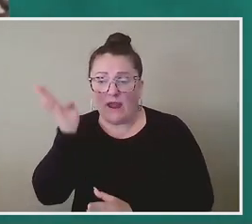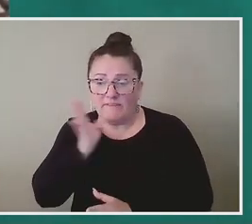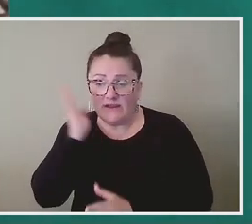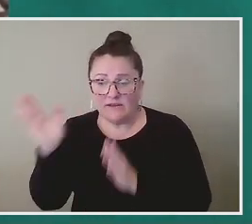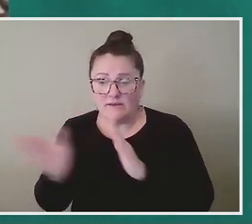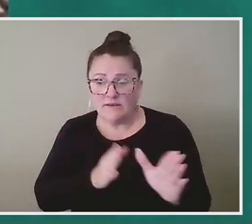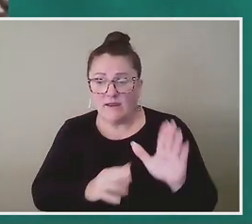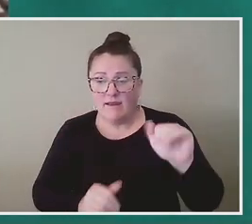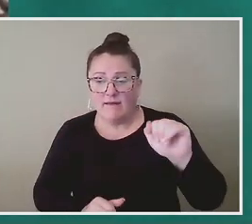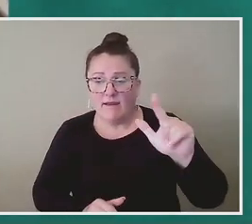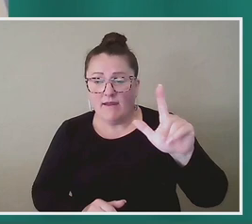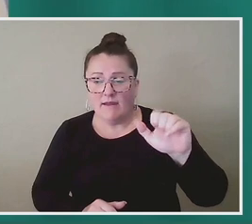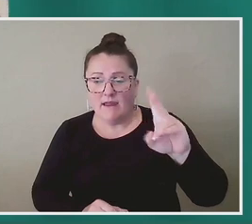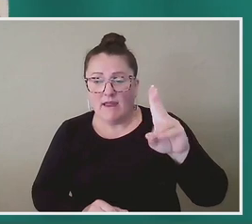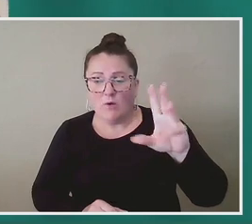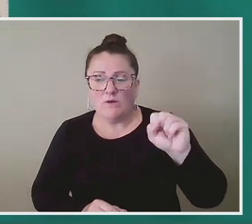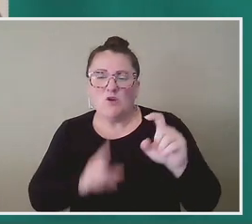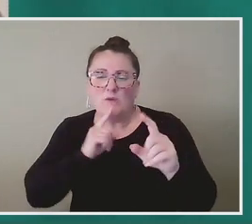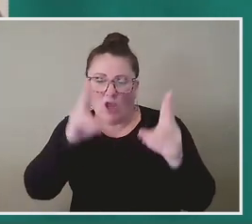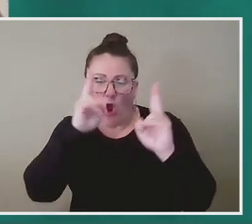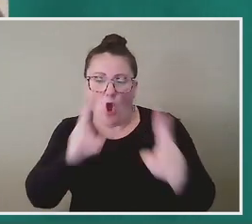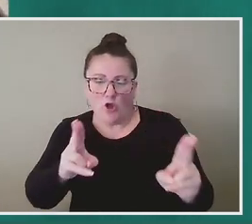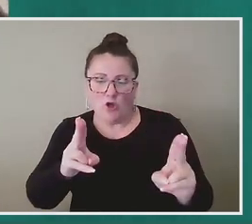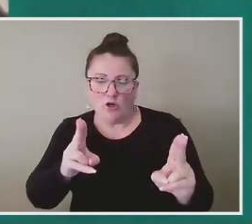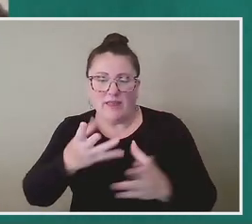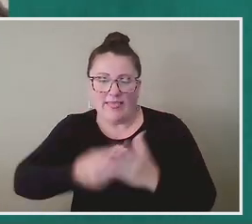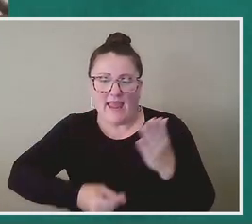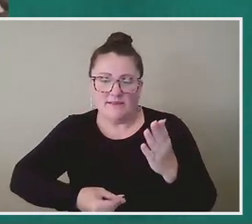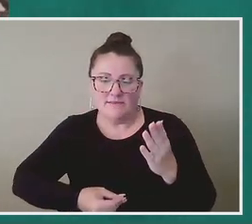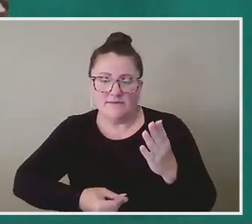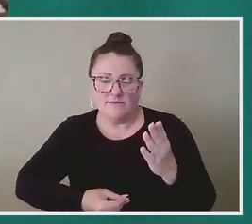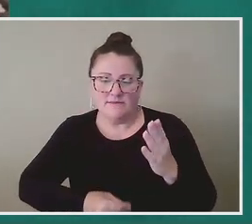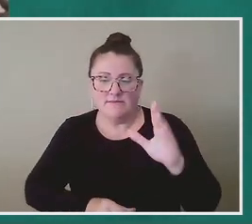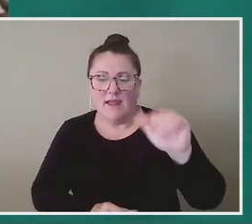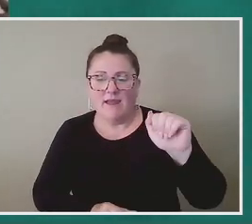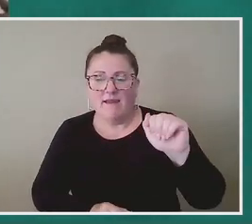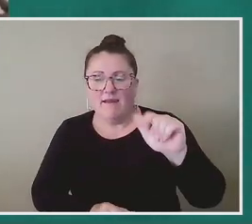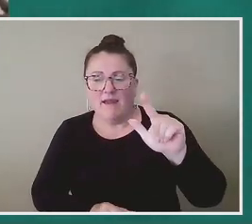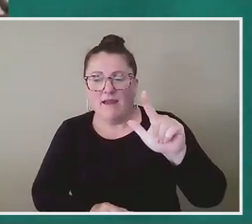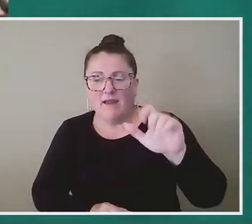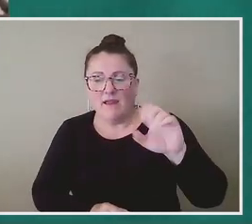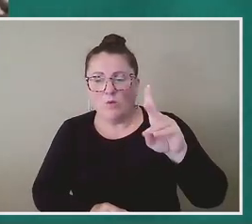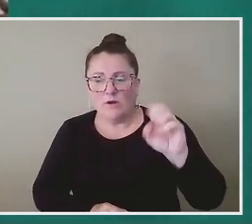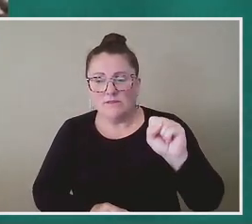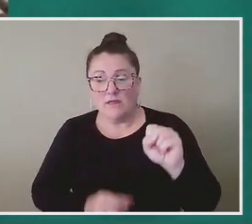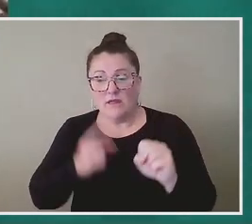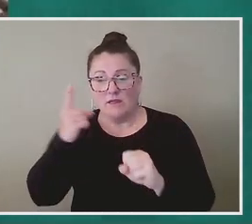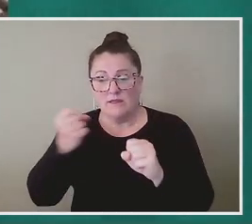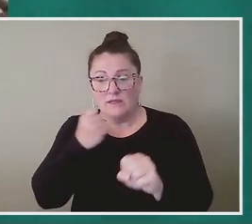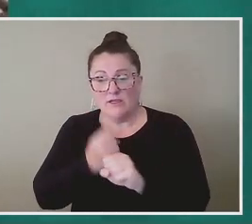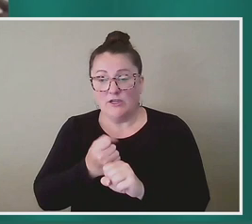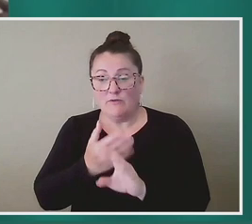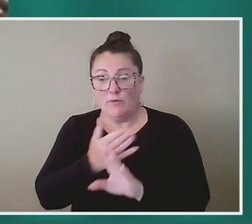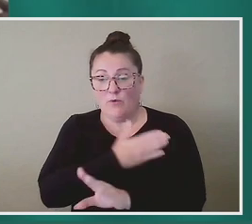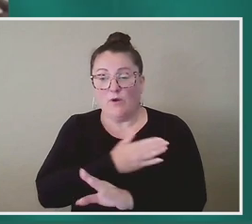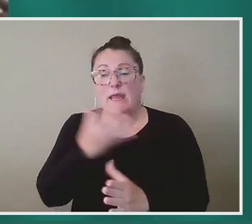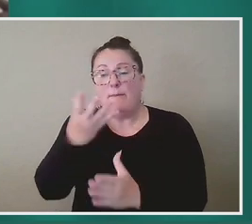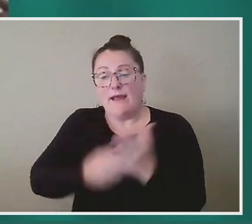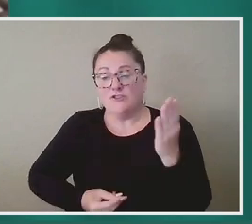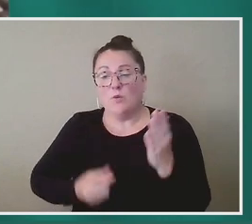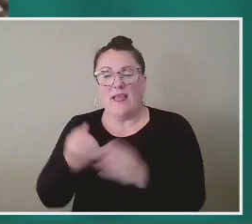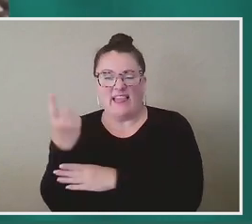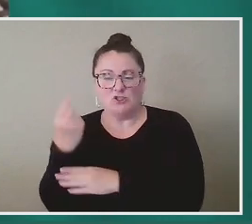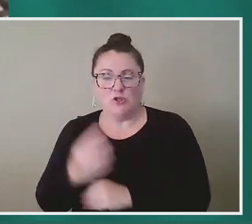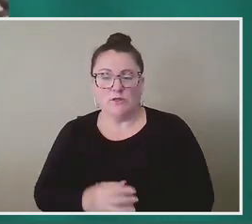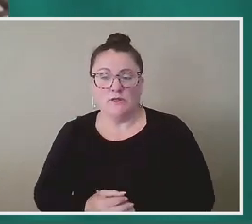Edwards or in honor of, uh, the late Al Edwards. And I went, and this was a year before he passed, he passed last year. Um, and